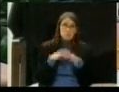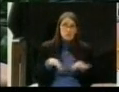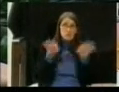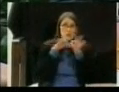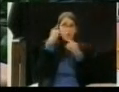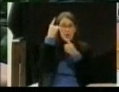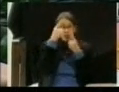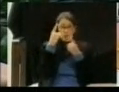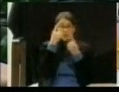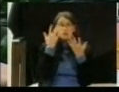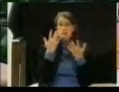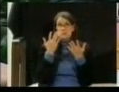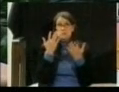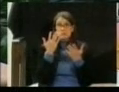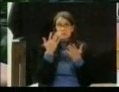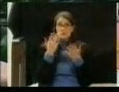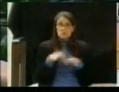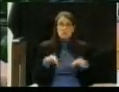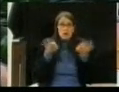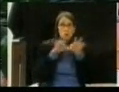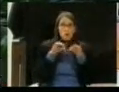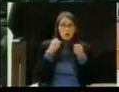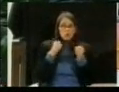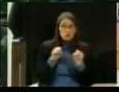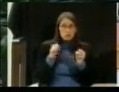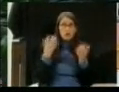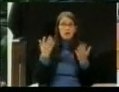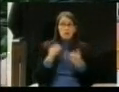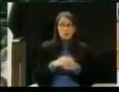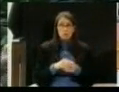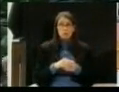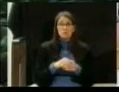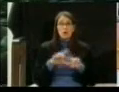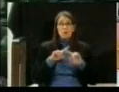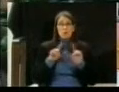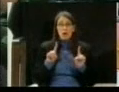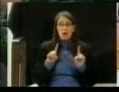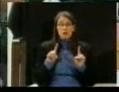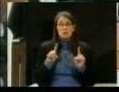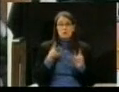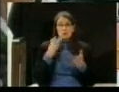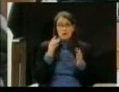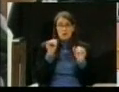But it could be done today. It could be done at the next meeting or whenever.